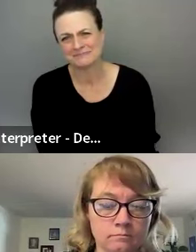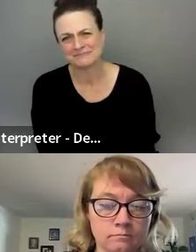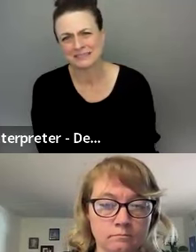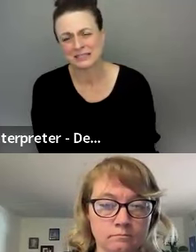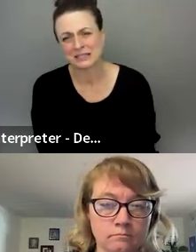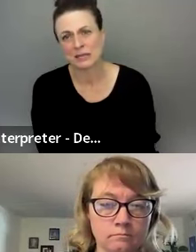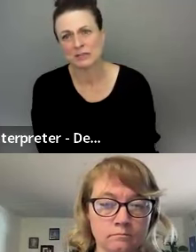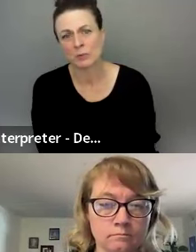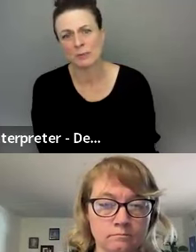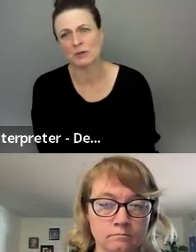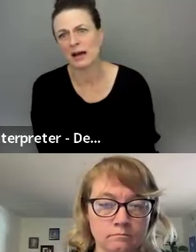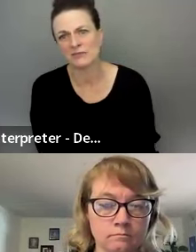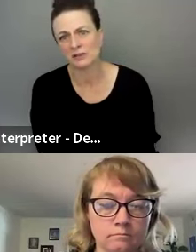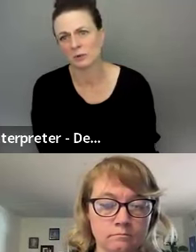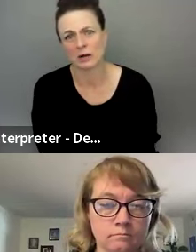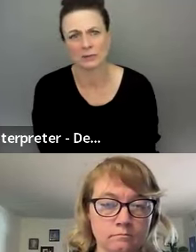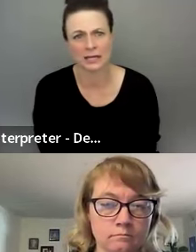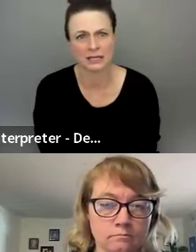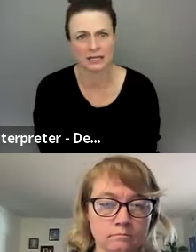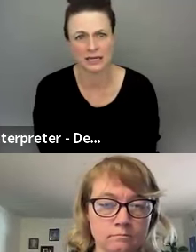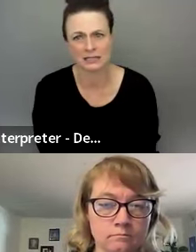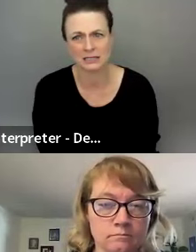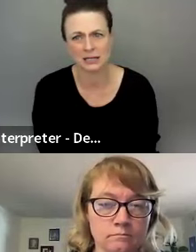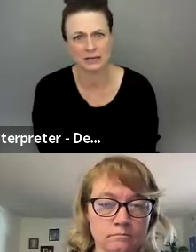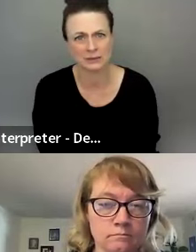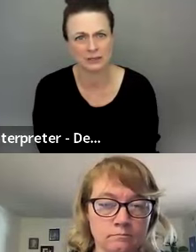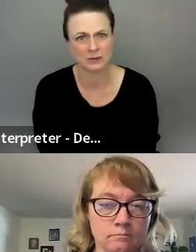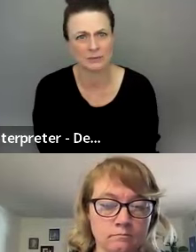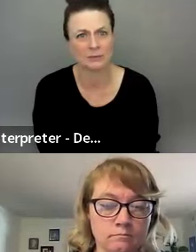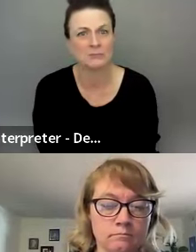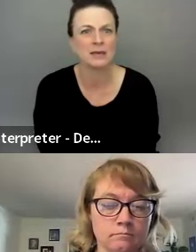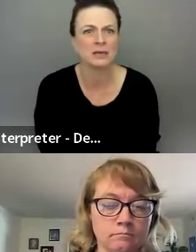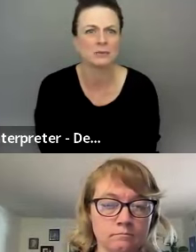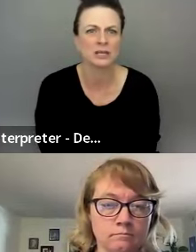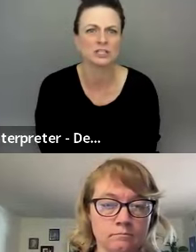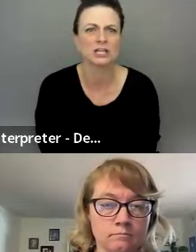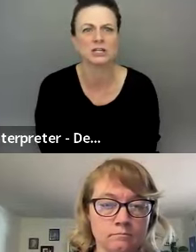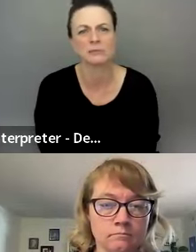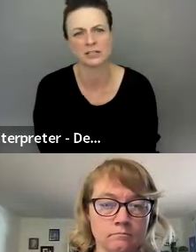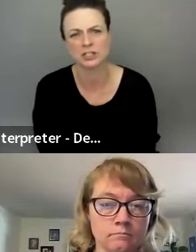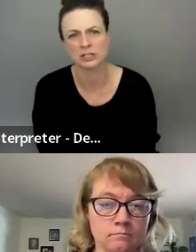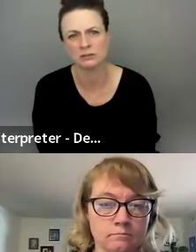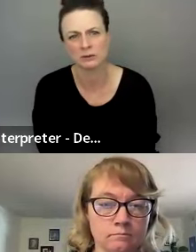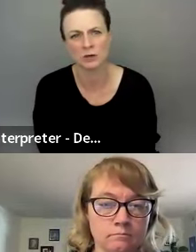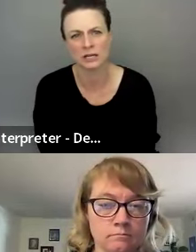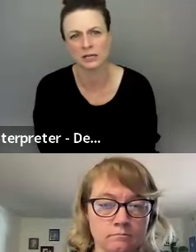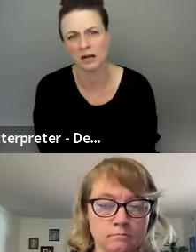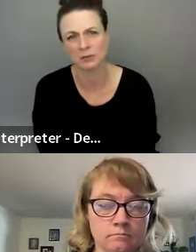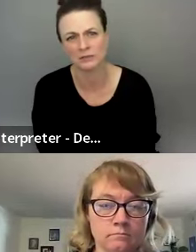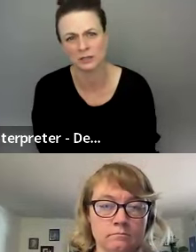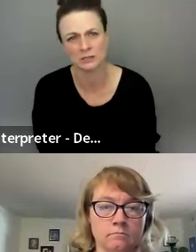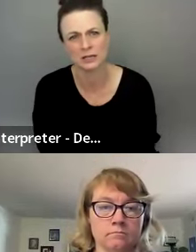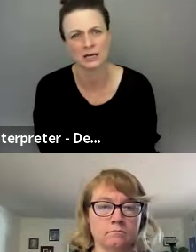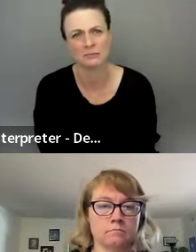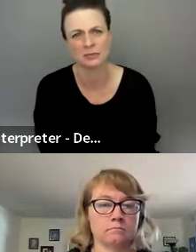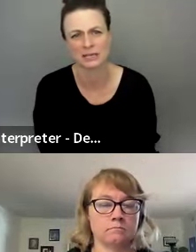Um, the more people you have, the more complicated it gets. I don't know. I mean, maybe we can change it up next year or in a